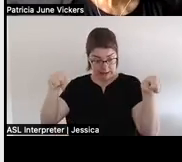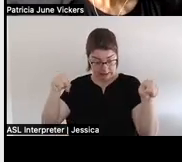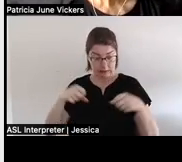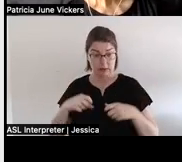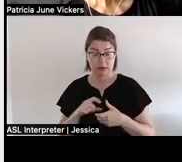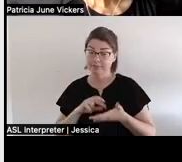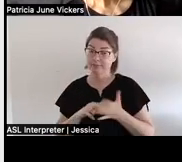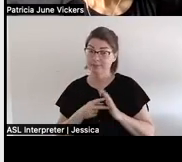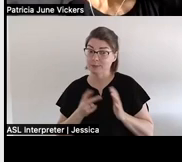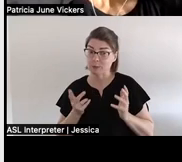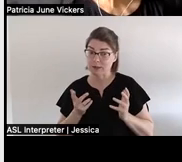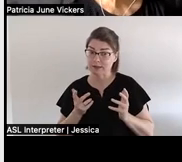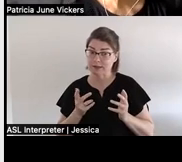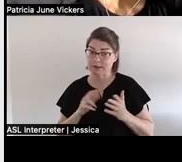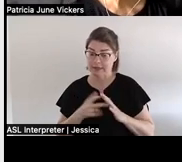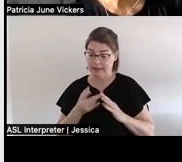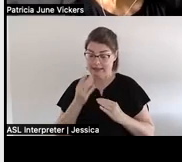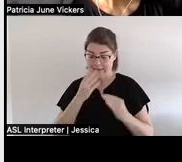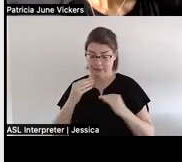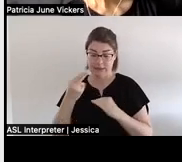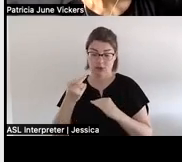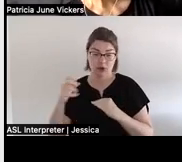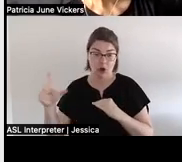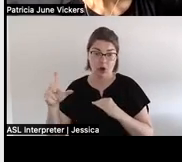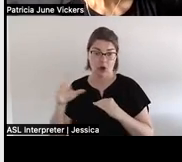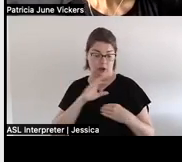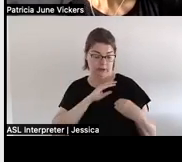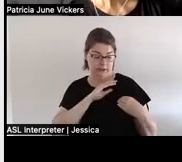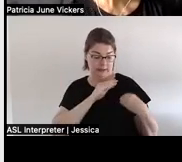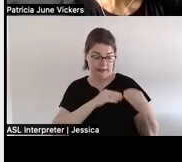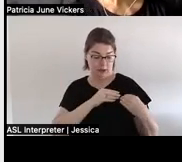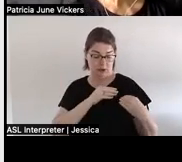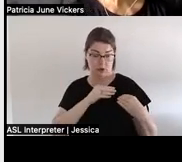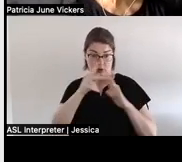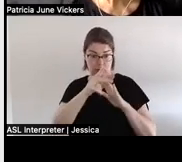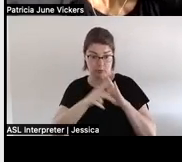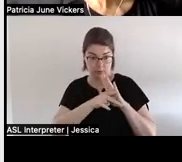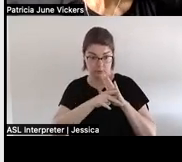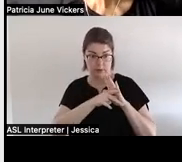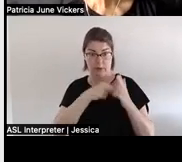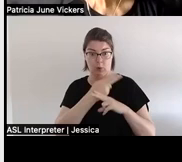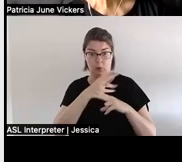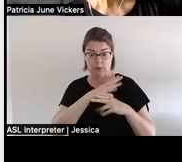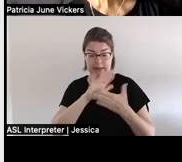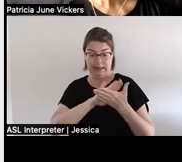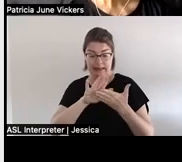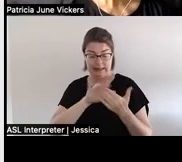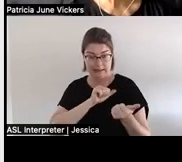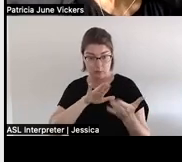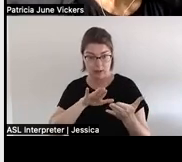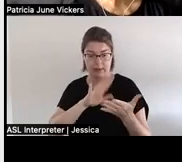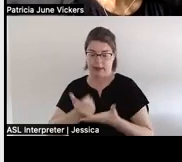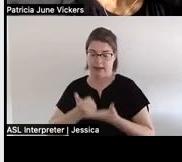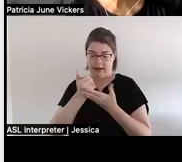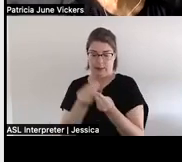then the feast hall our ancestral principles our cleansing ways can